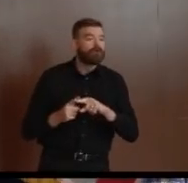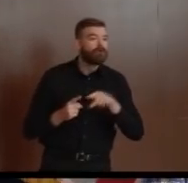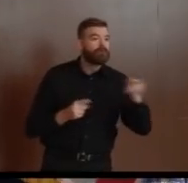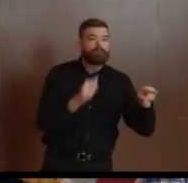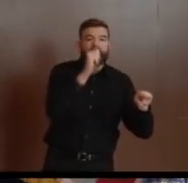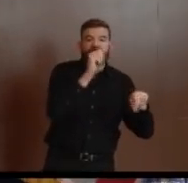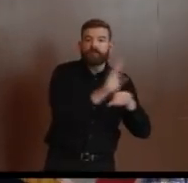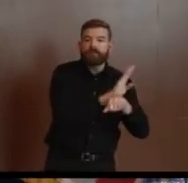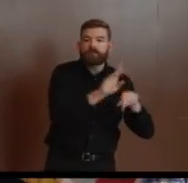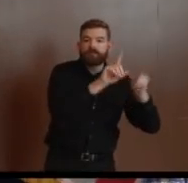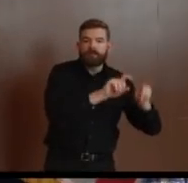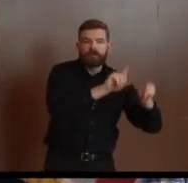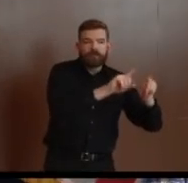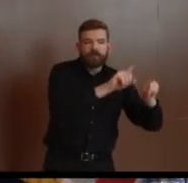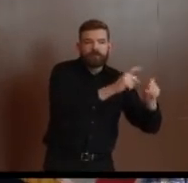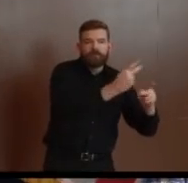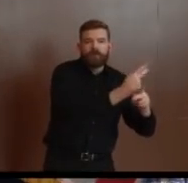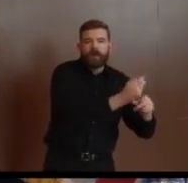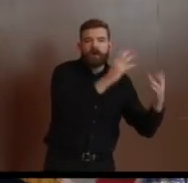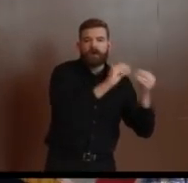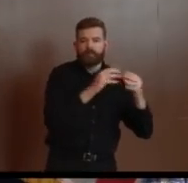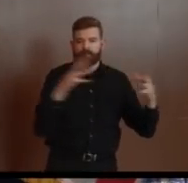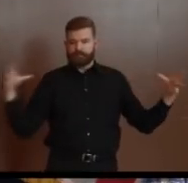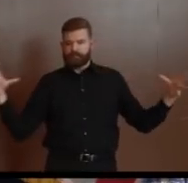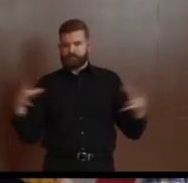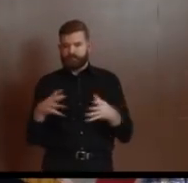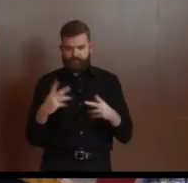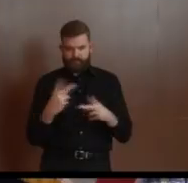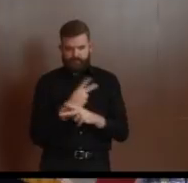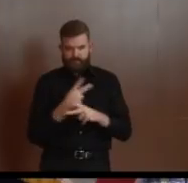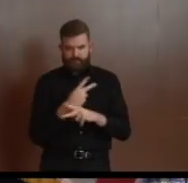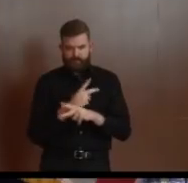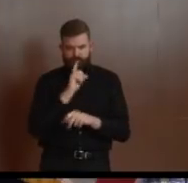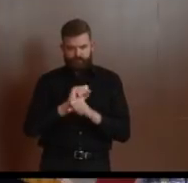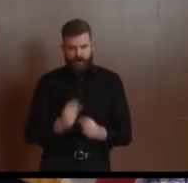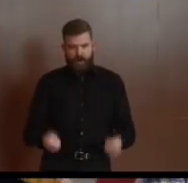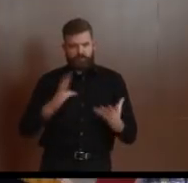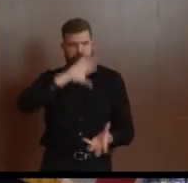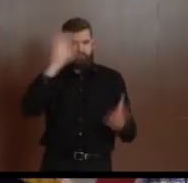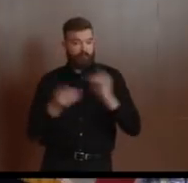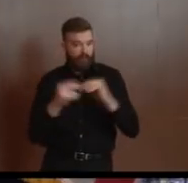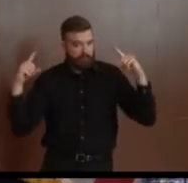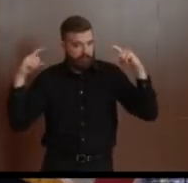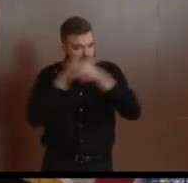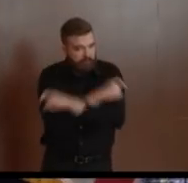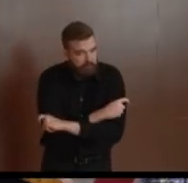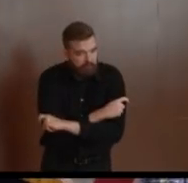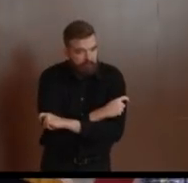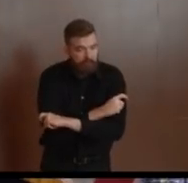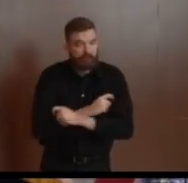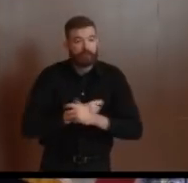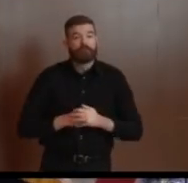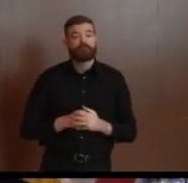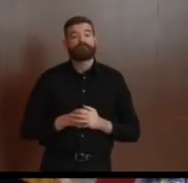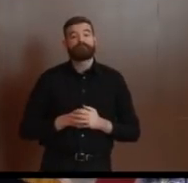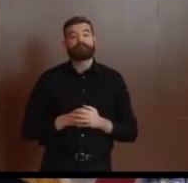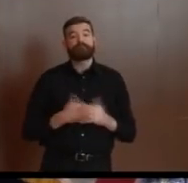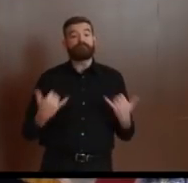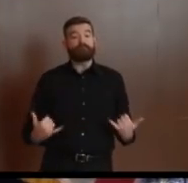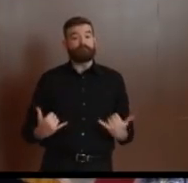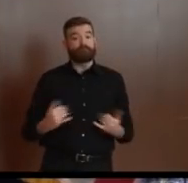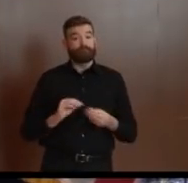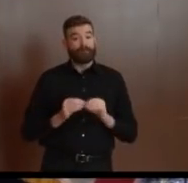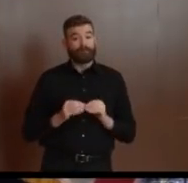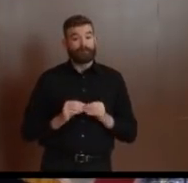in my remarks as prepared, which is today's numbers may include early results from Friday's tests at